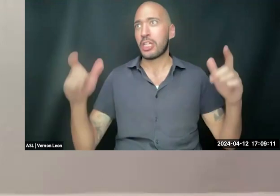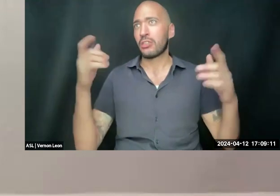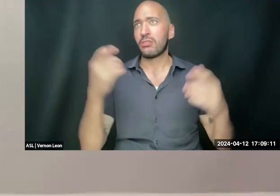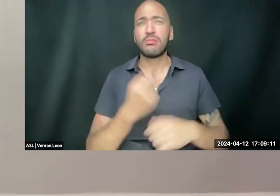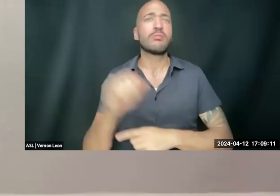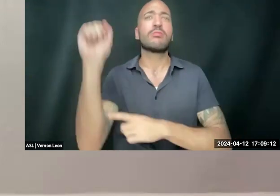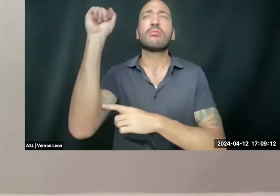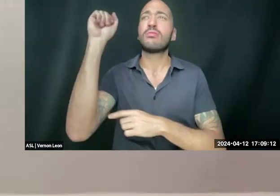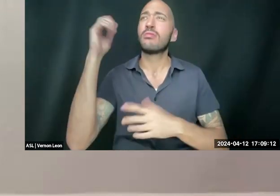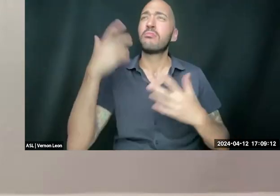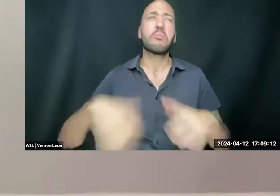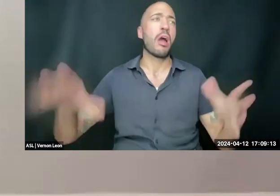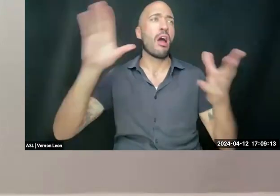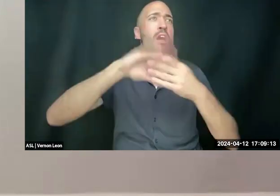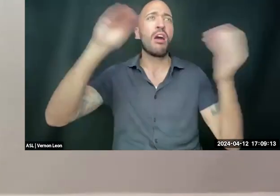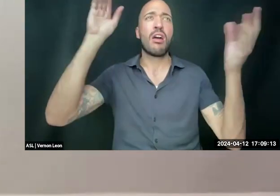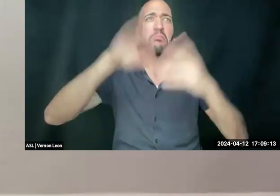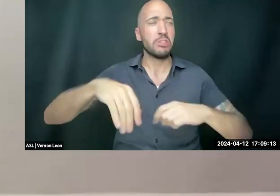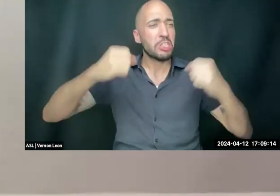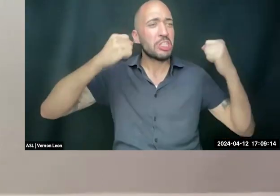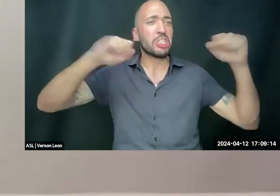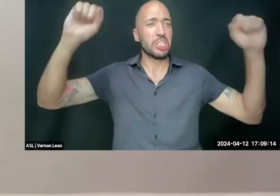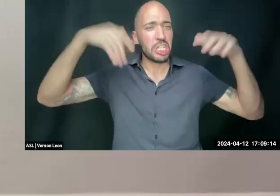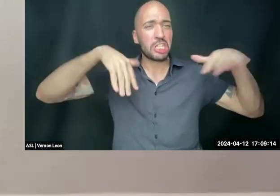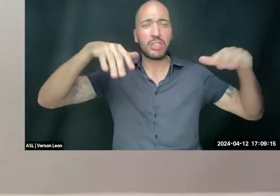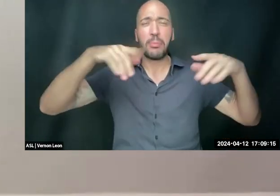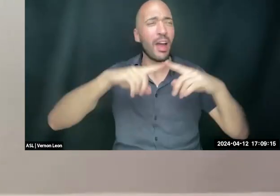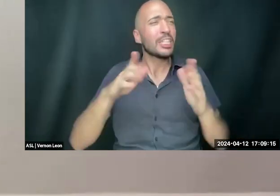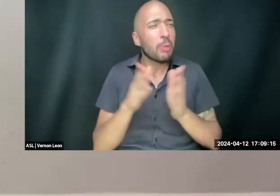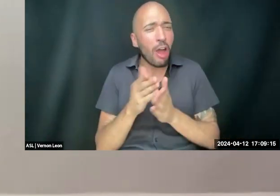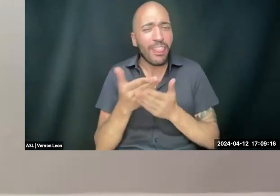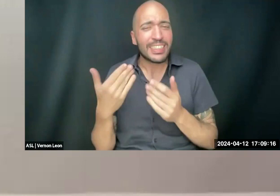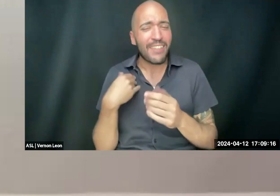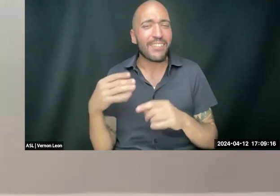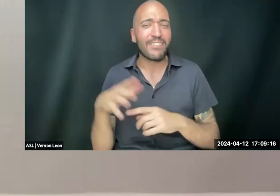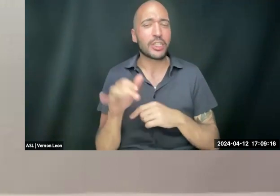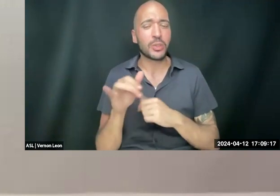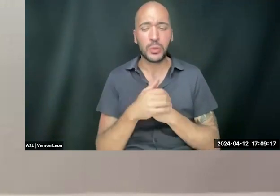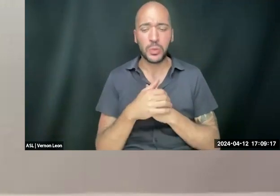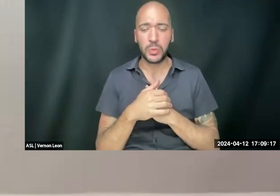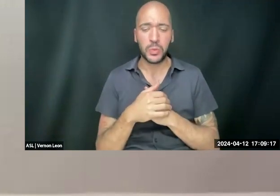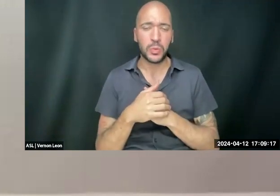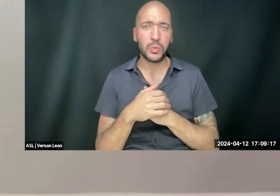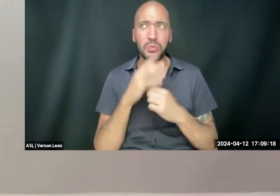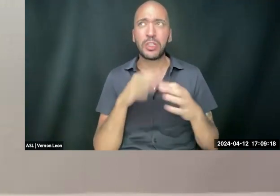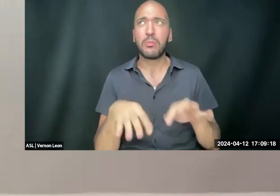forget that the small things even have more ripple effect. You know? And so,